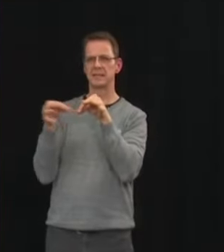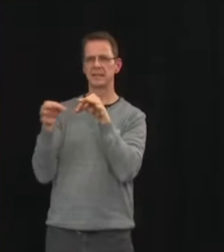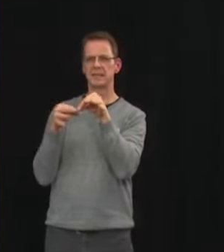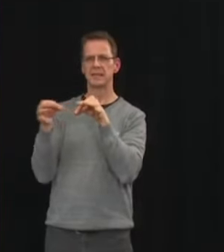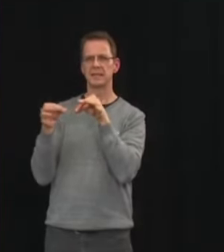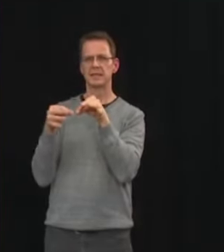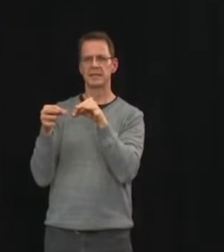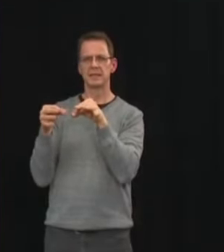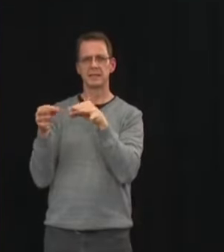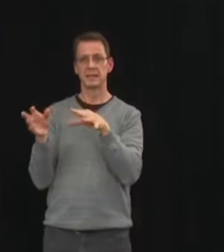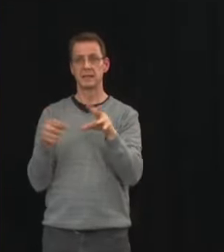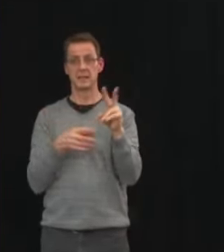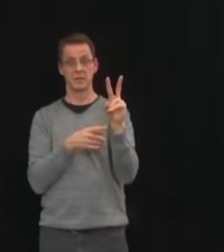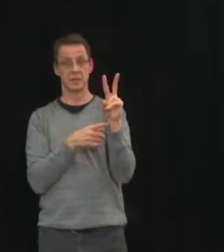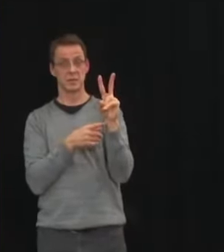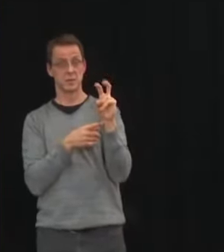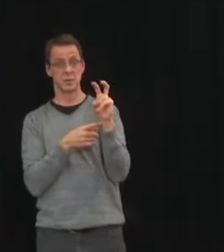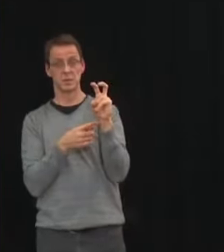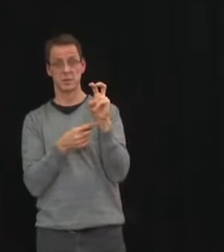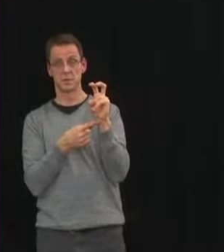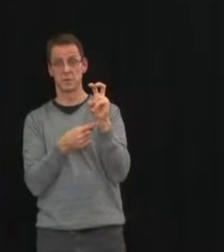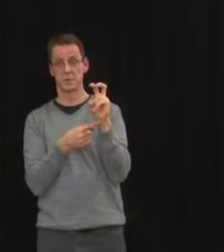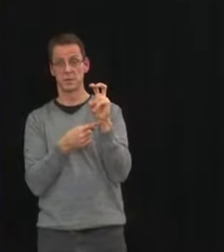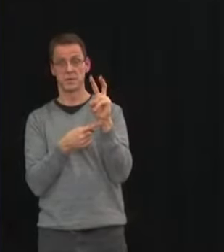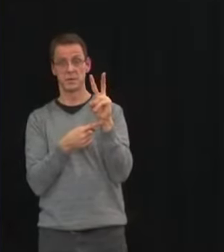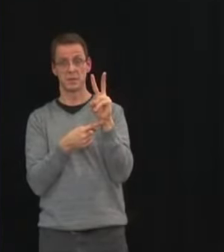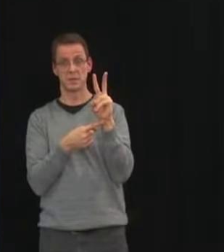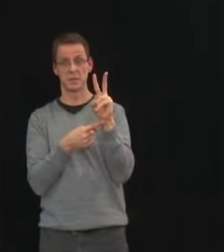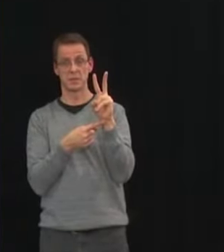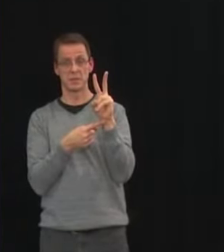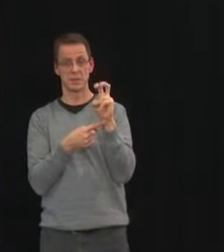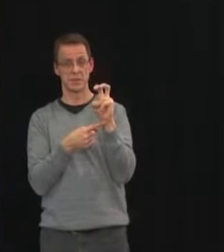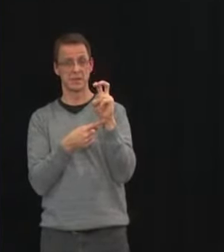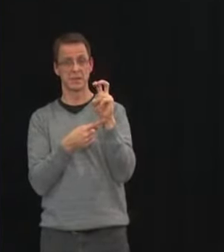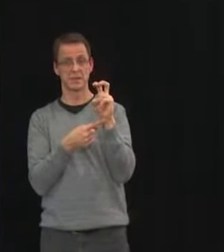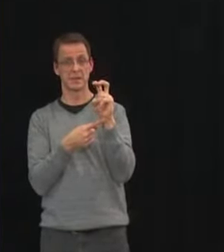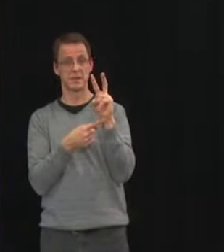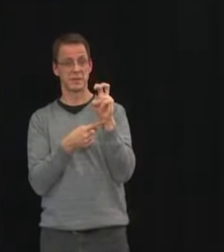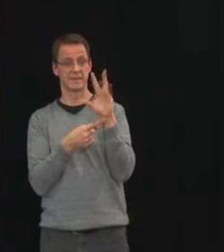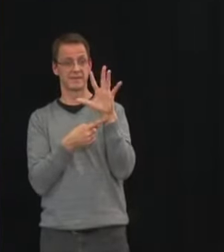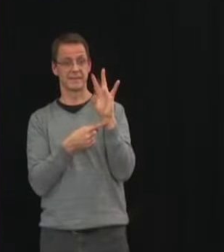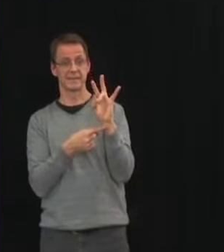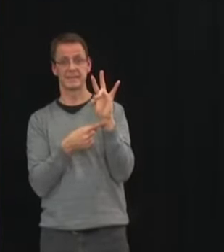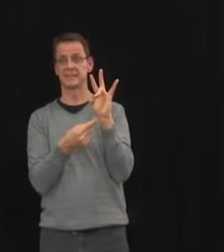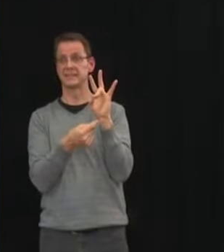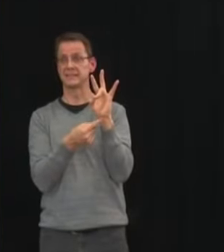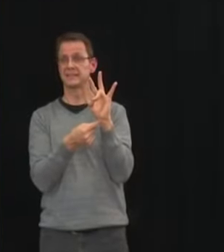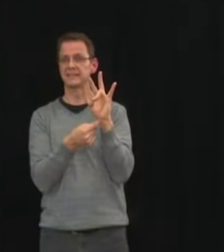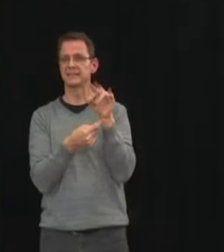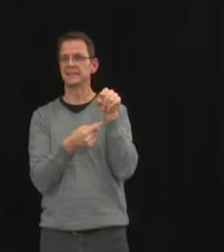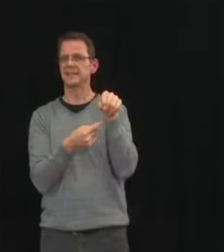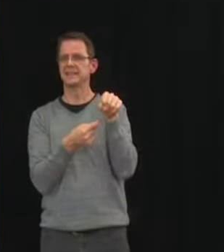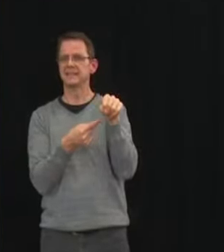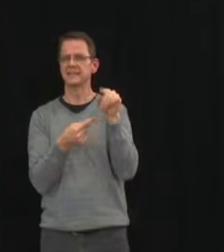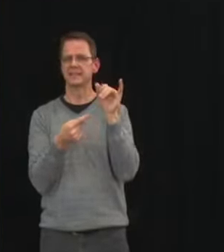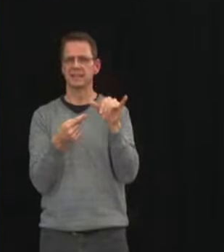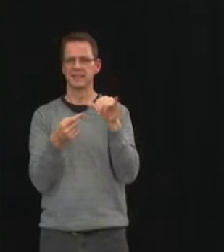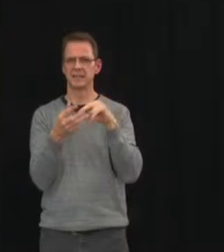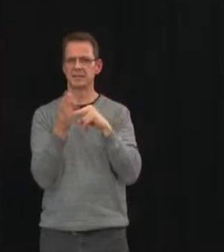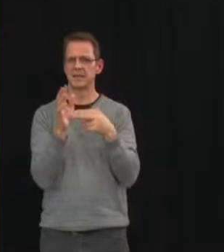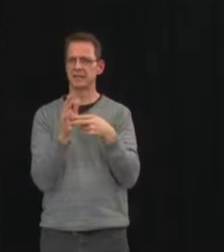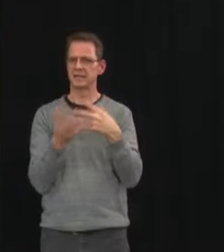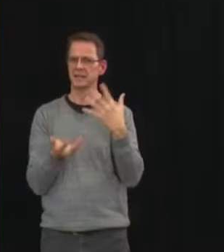step two and if the numbers stayed this way in hospitalizations i believe we'd be in step